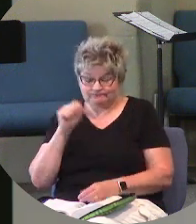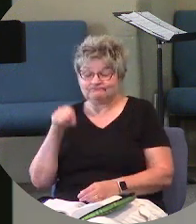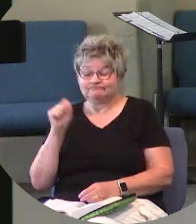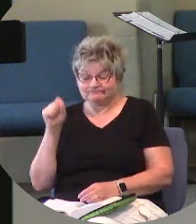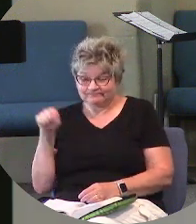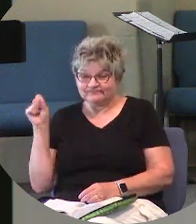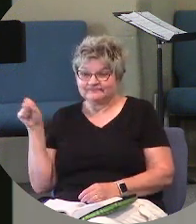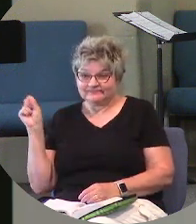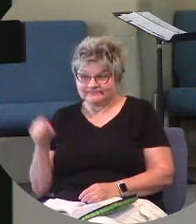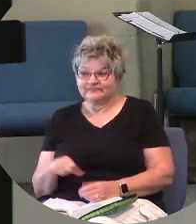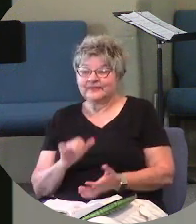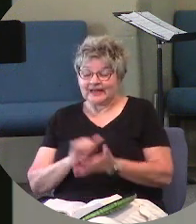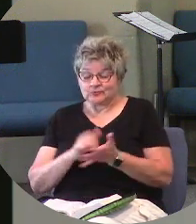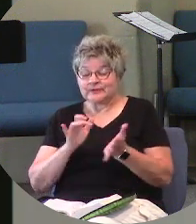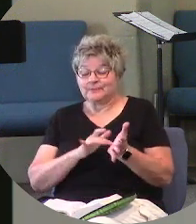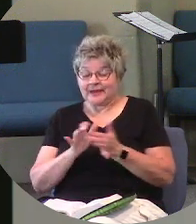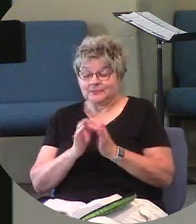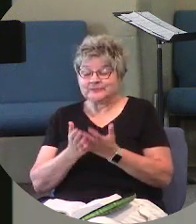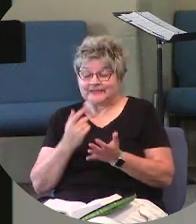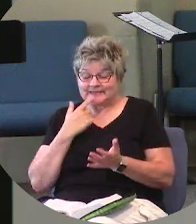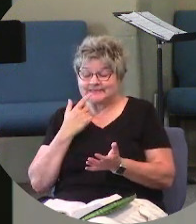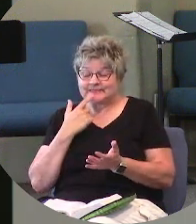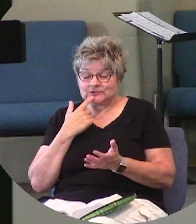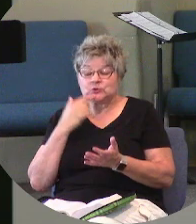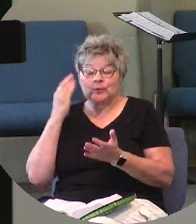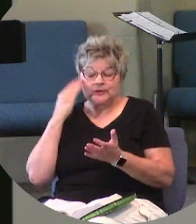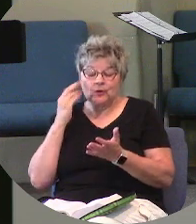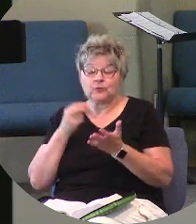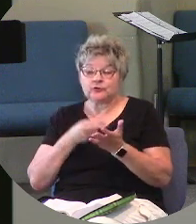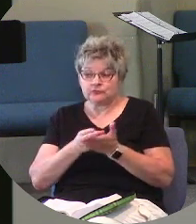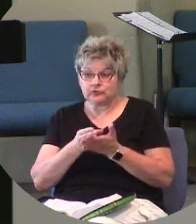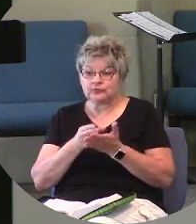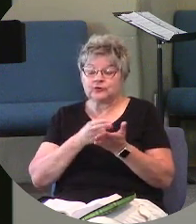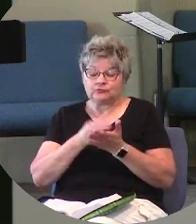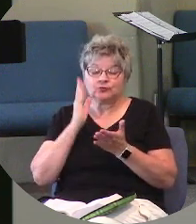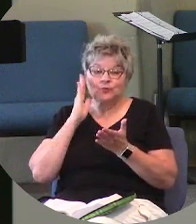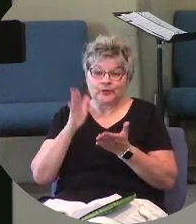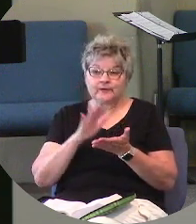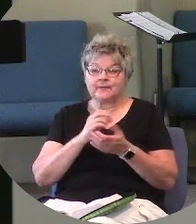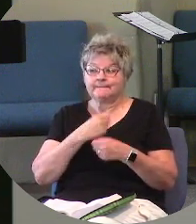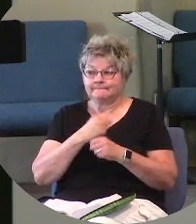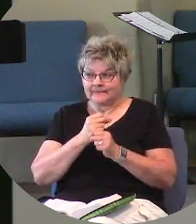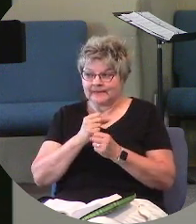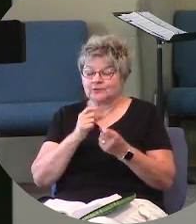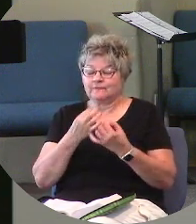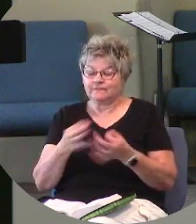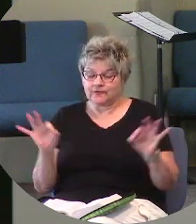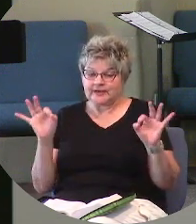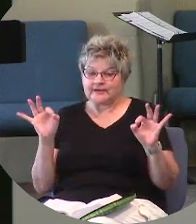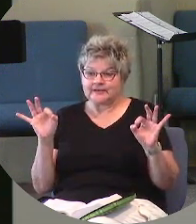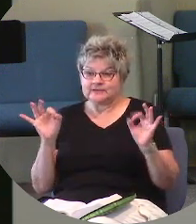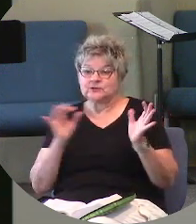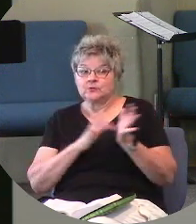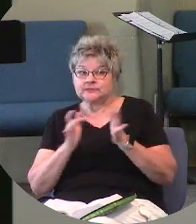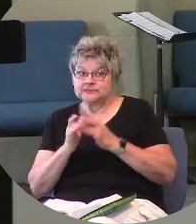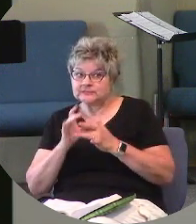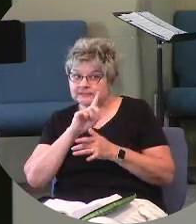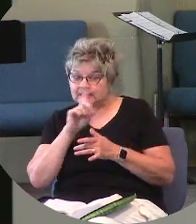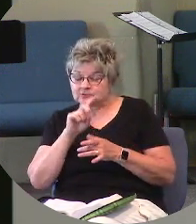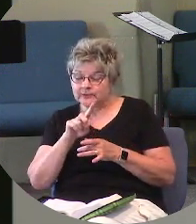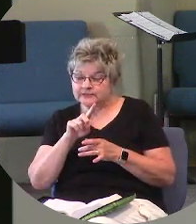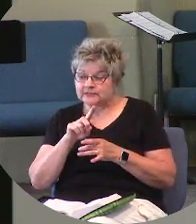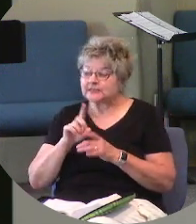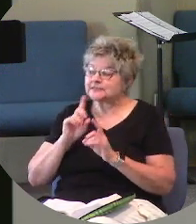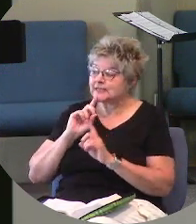true. That is what the Bible says. So know the truth, and the truth will set you free. So Jesus asks the question. The woman